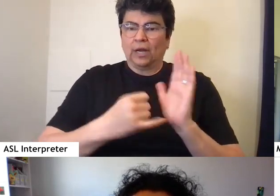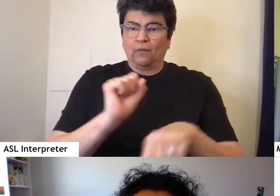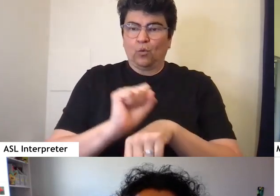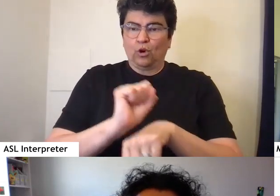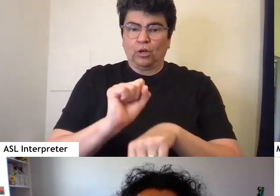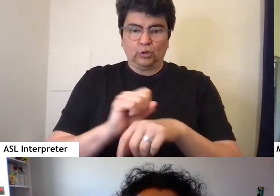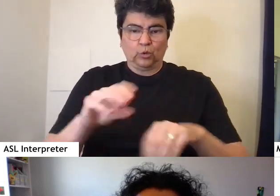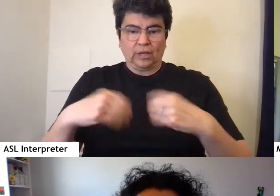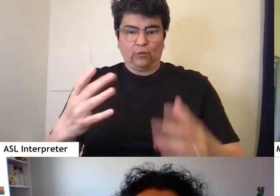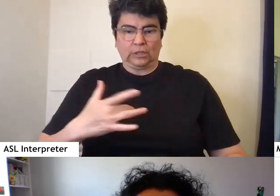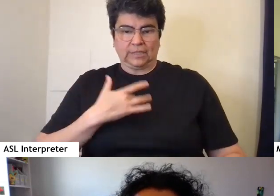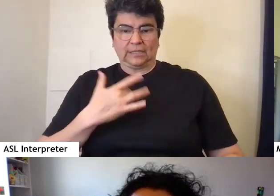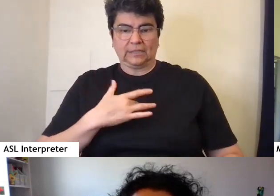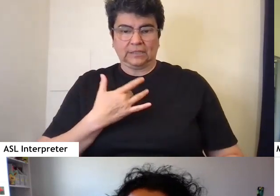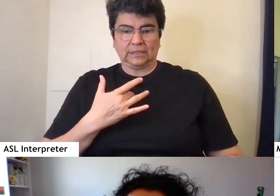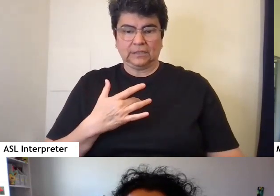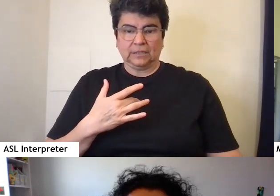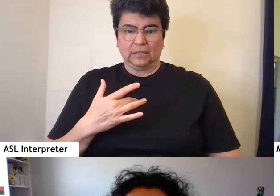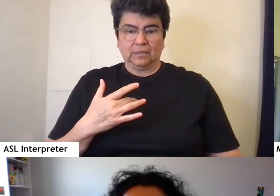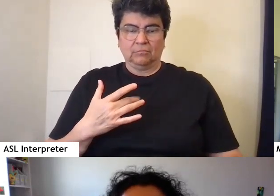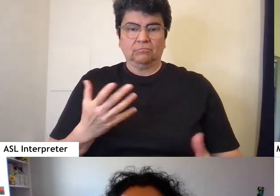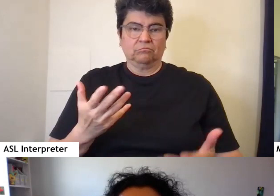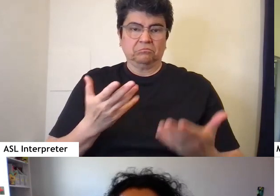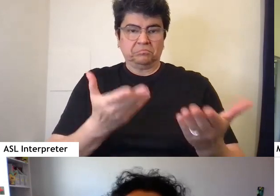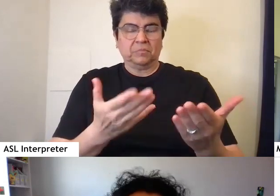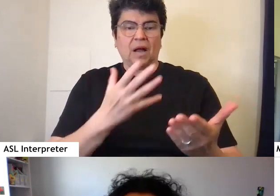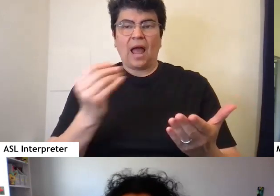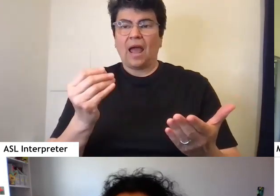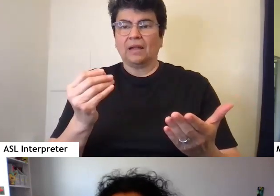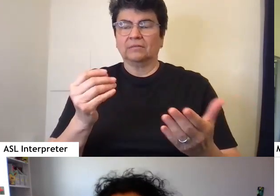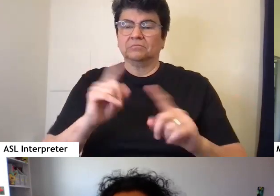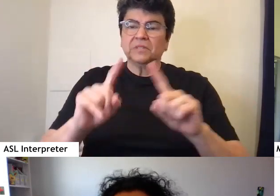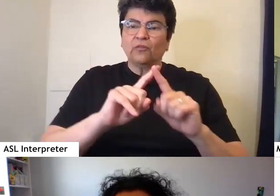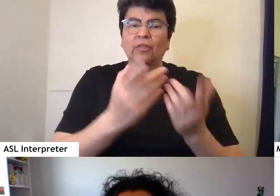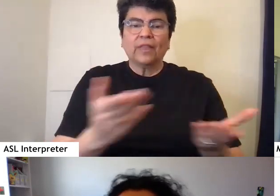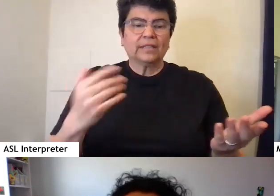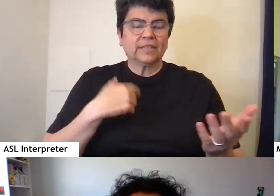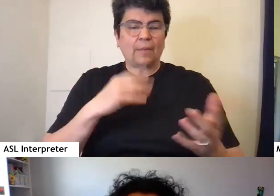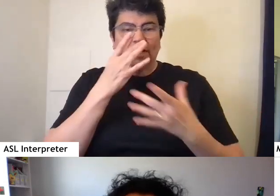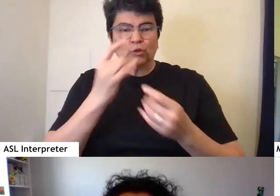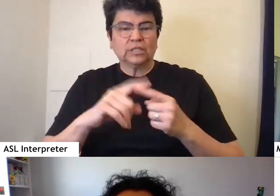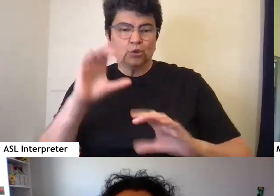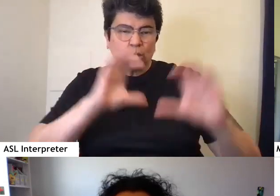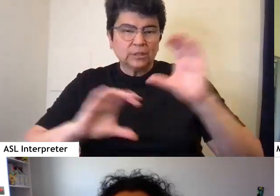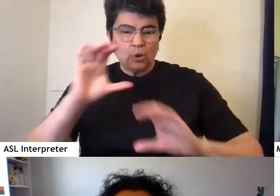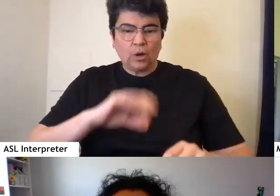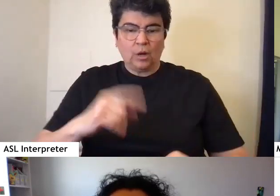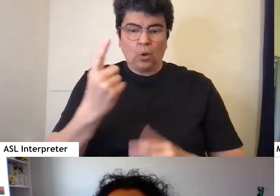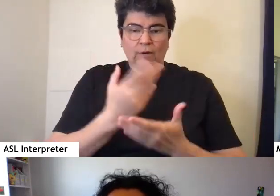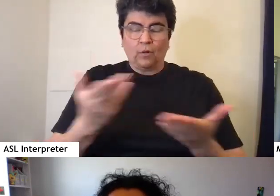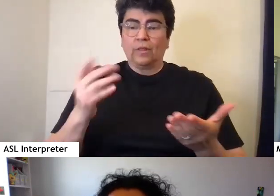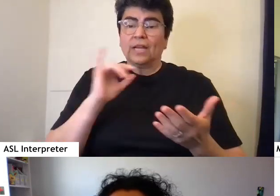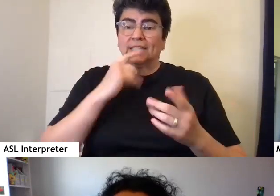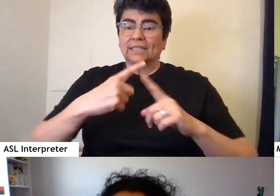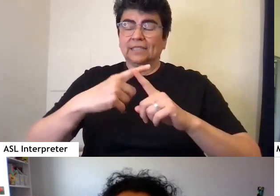what my work looks like and the types of things that I'm interested in exploring. One of those things is embroidery